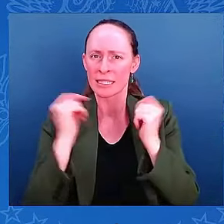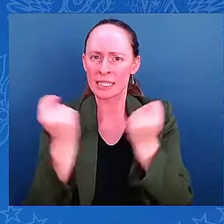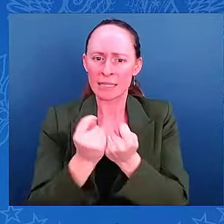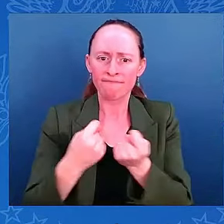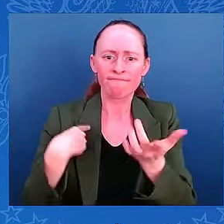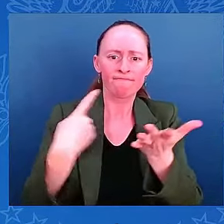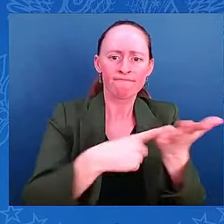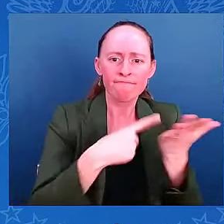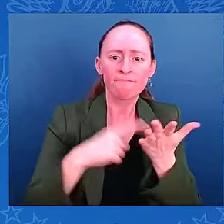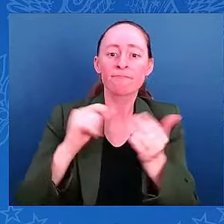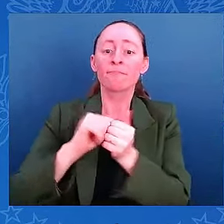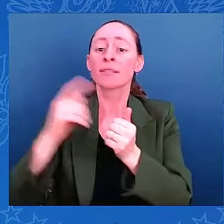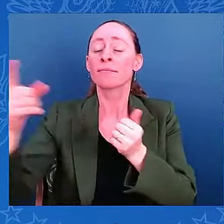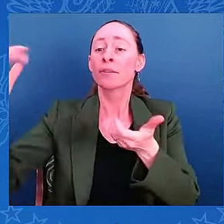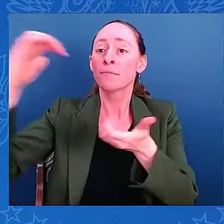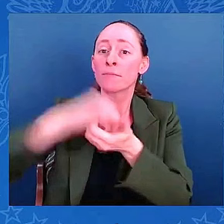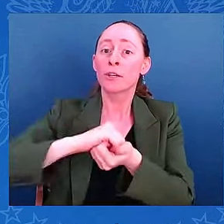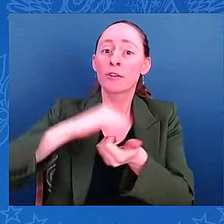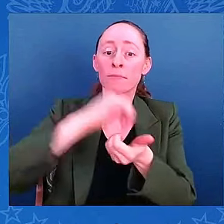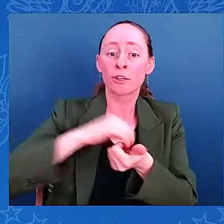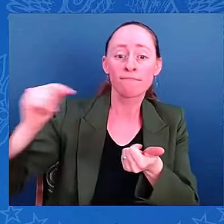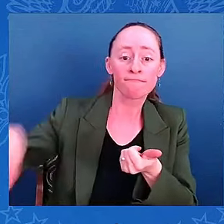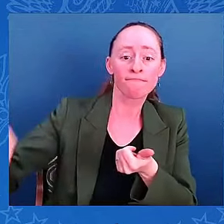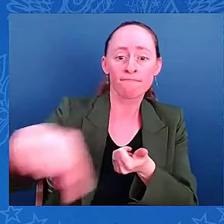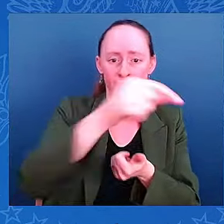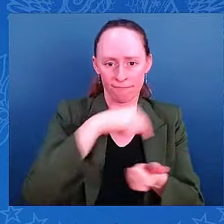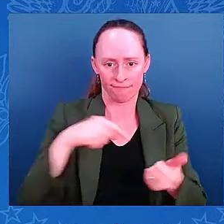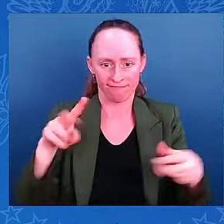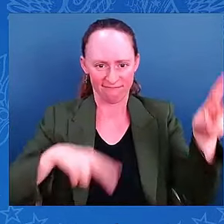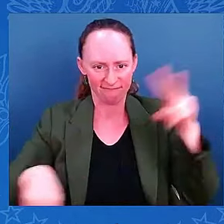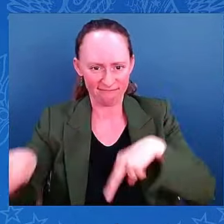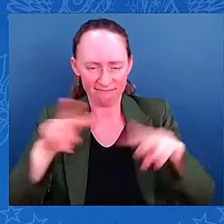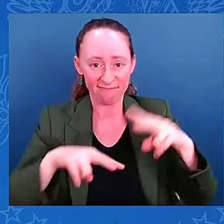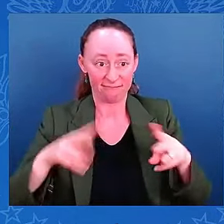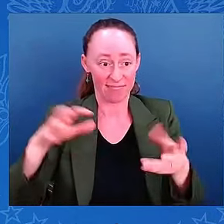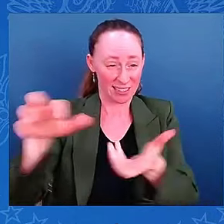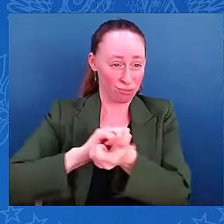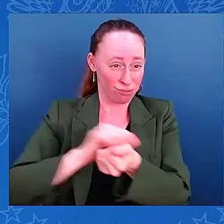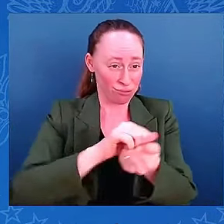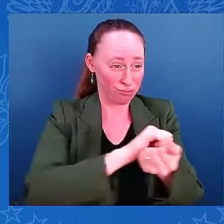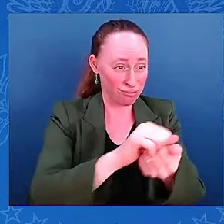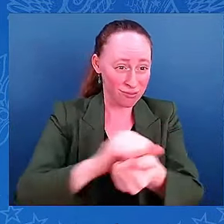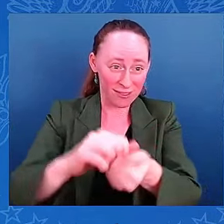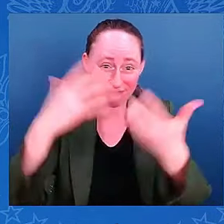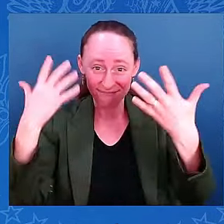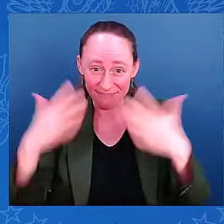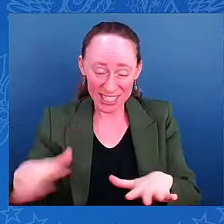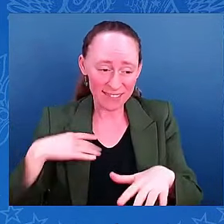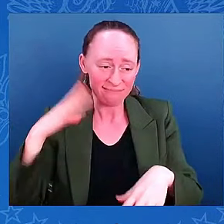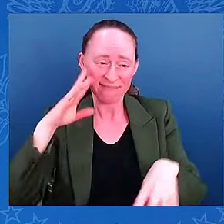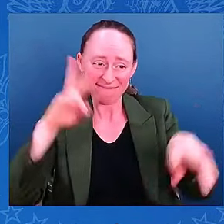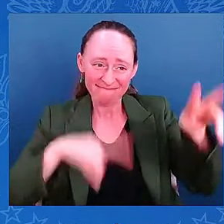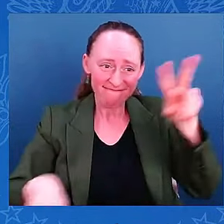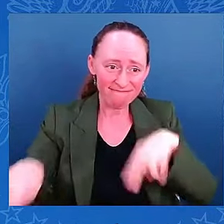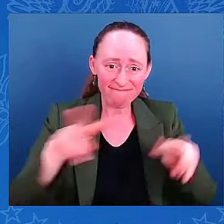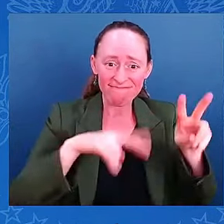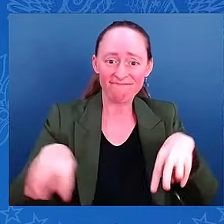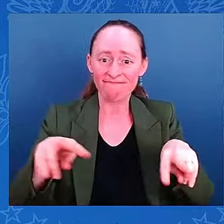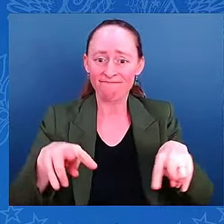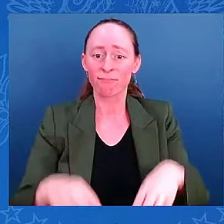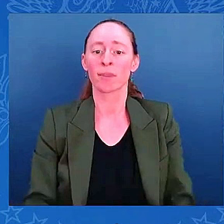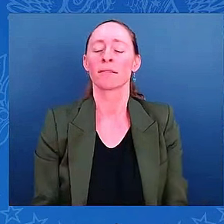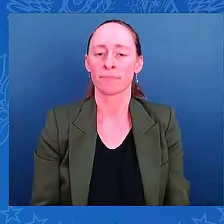damages and the impacts immediately following the storm, working in close coordination with the state to ensure that they have